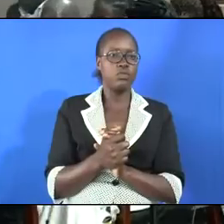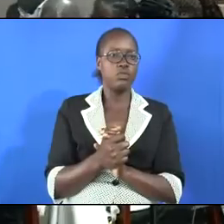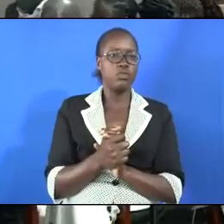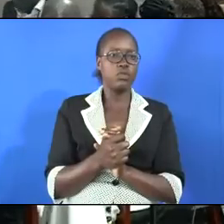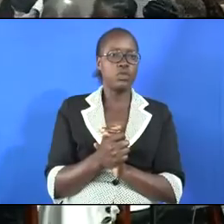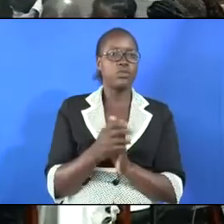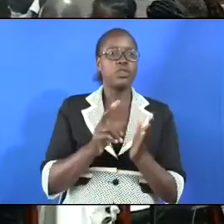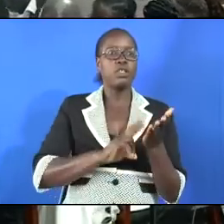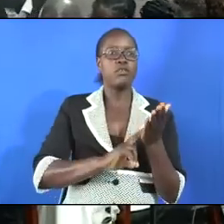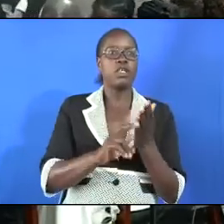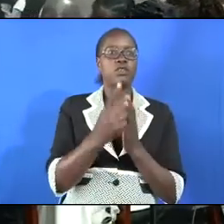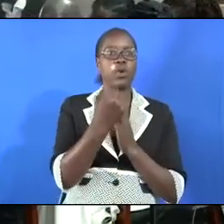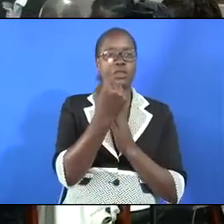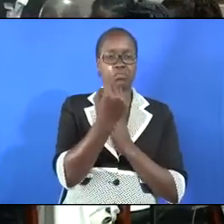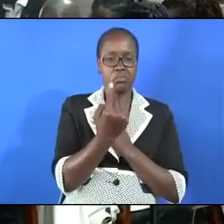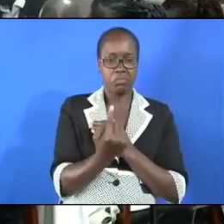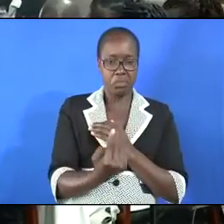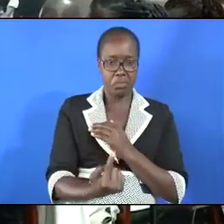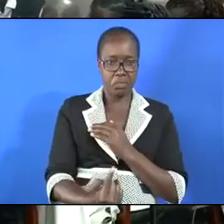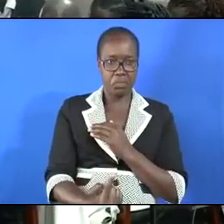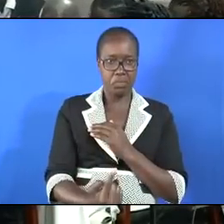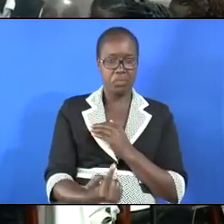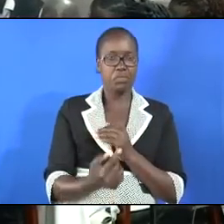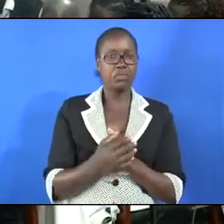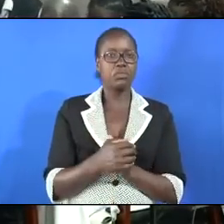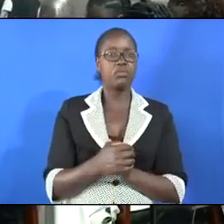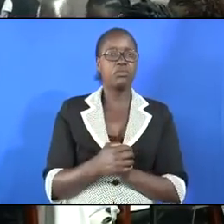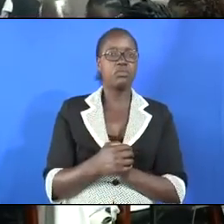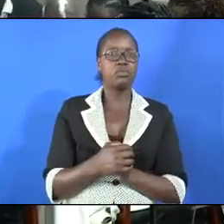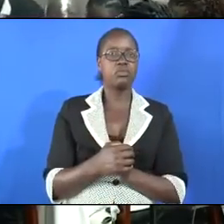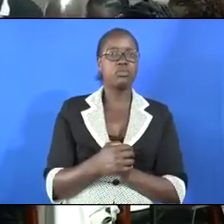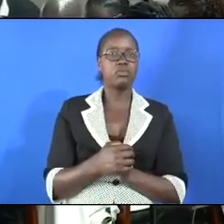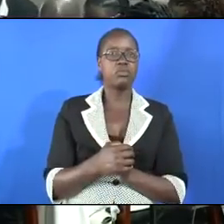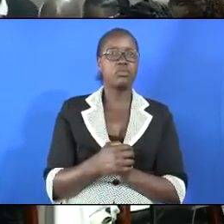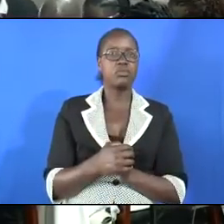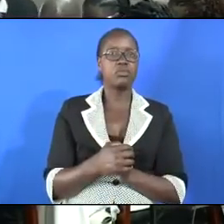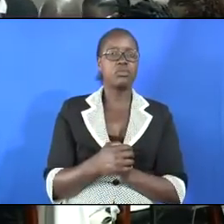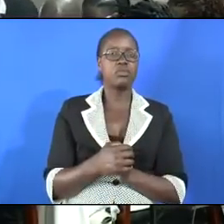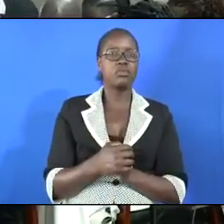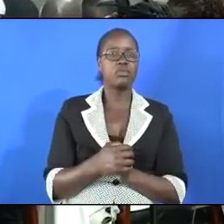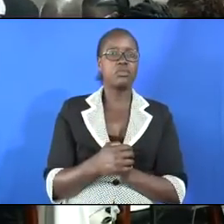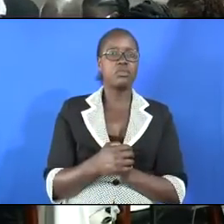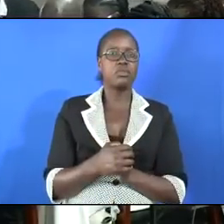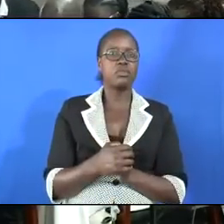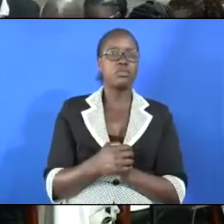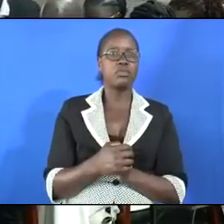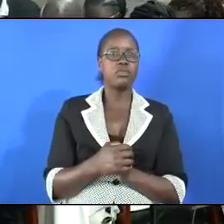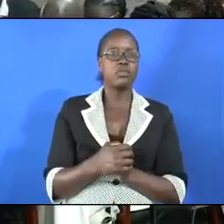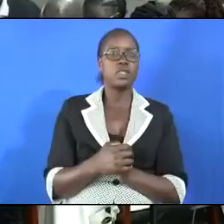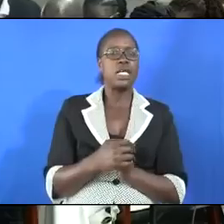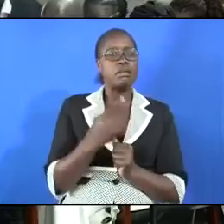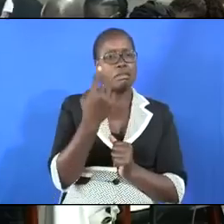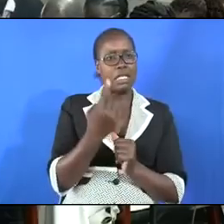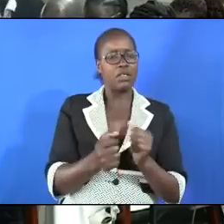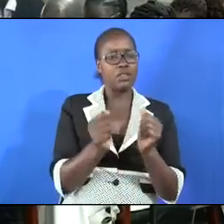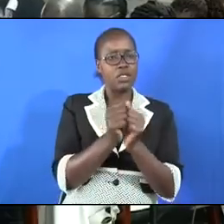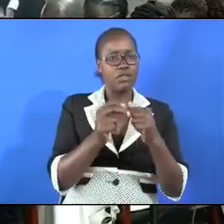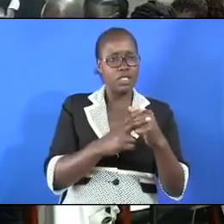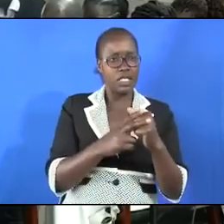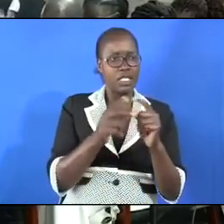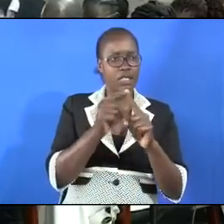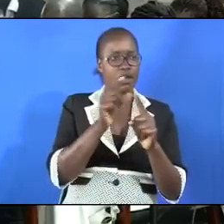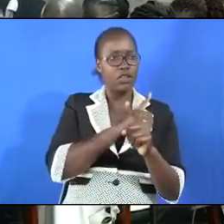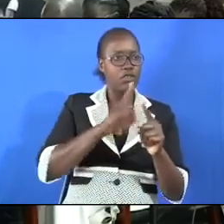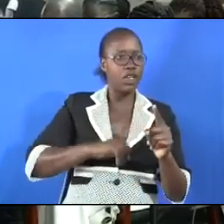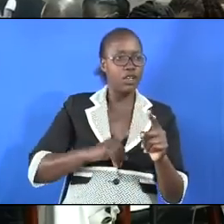number 1, verse number 17. The word of the